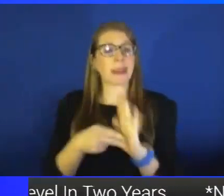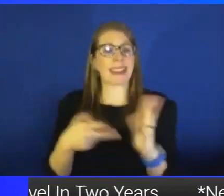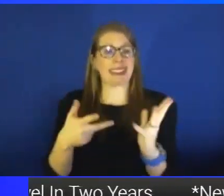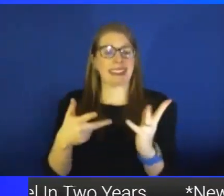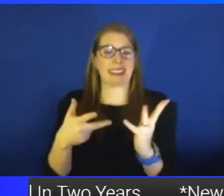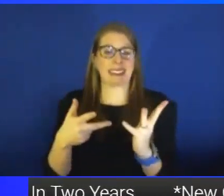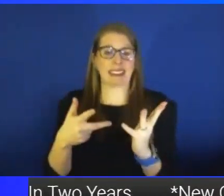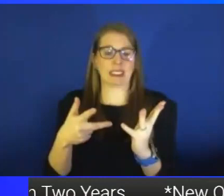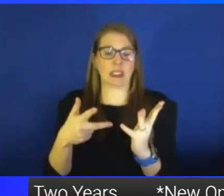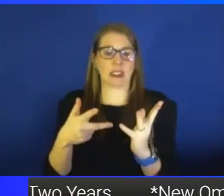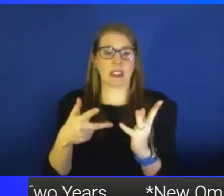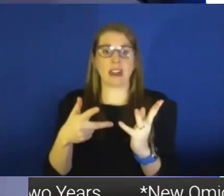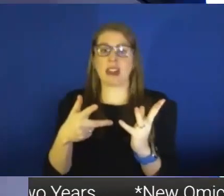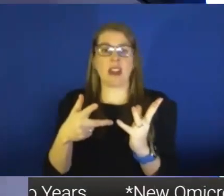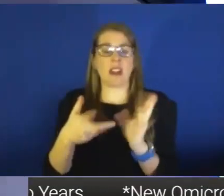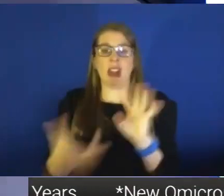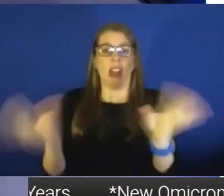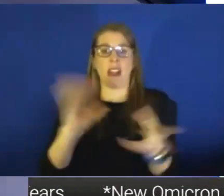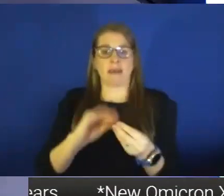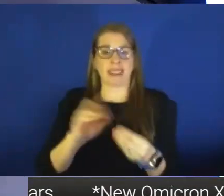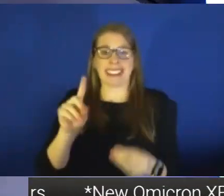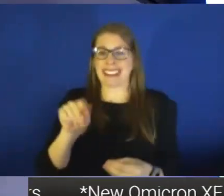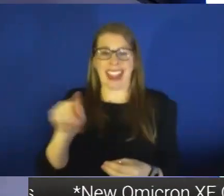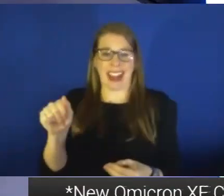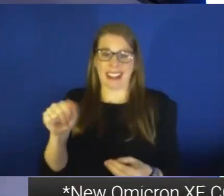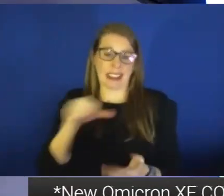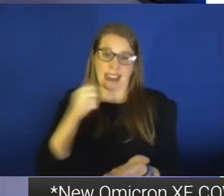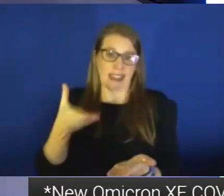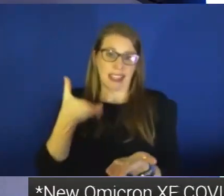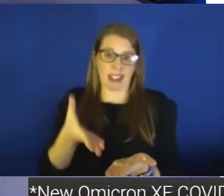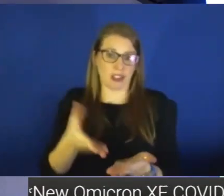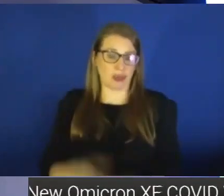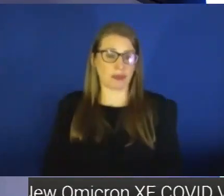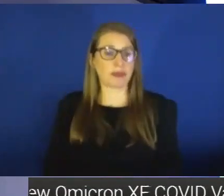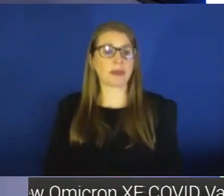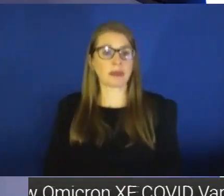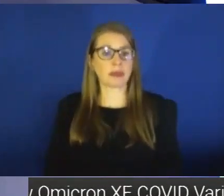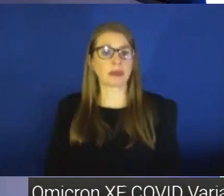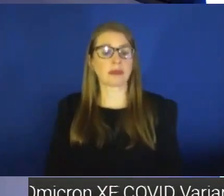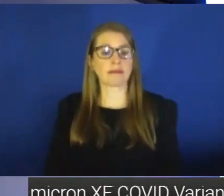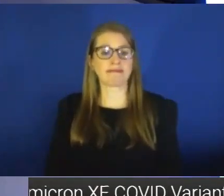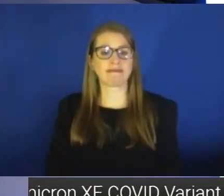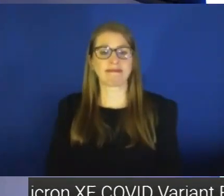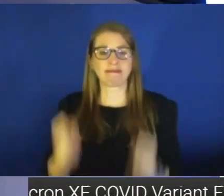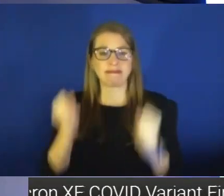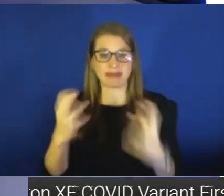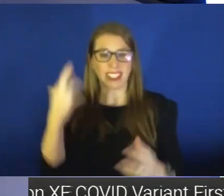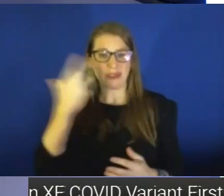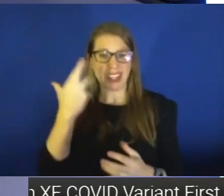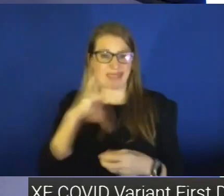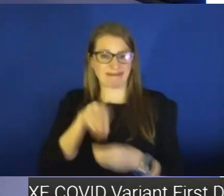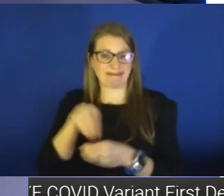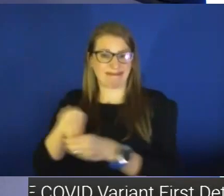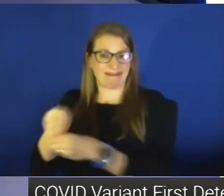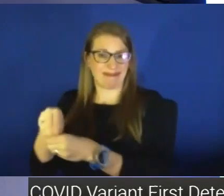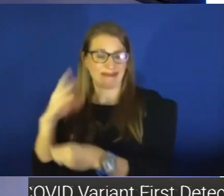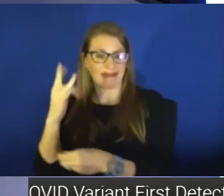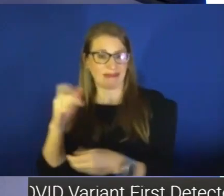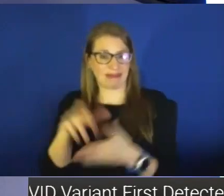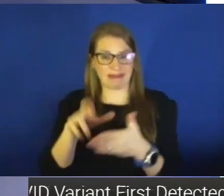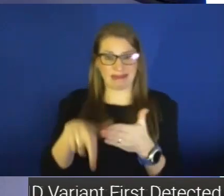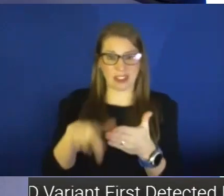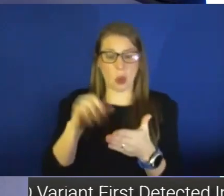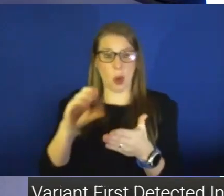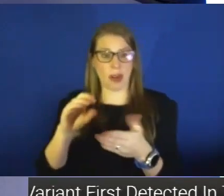picture right now. So that does complicate things. lots of new factors come into play right now. So let's talk about the numbers, though. We're talking about places like the Northeast,